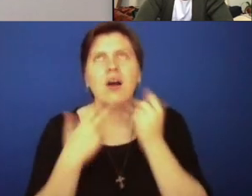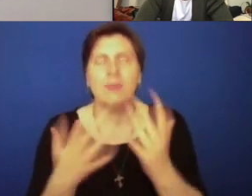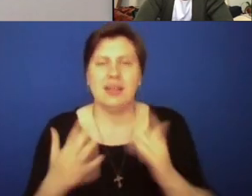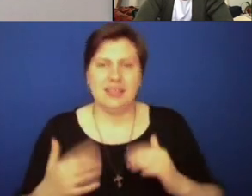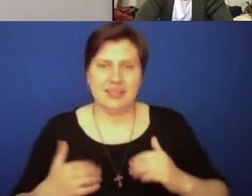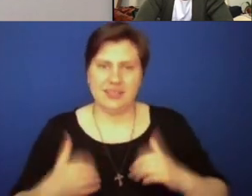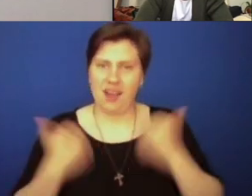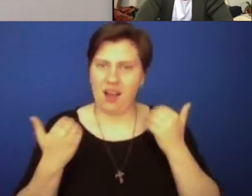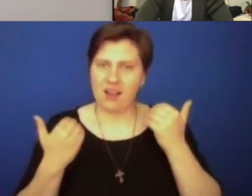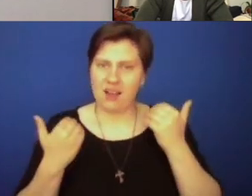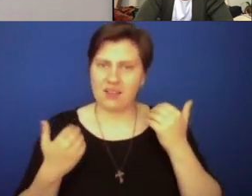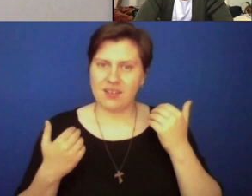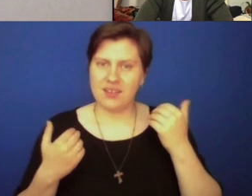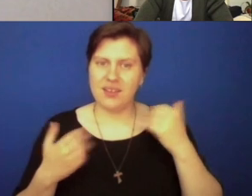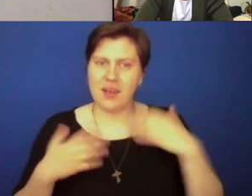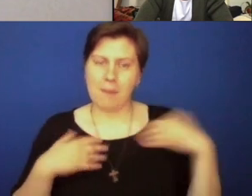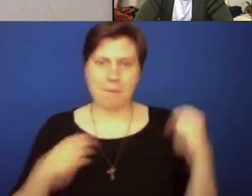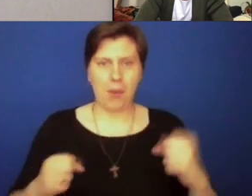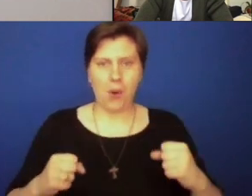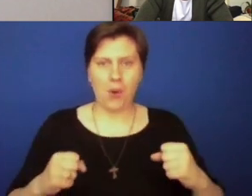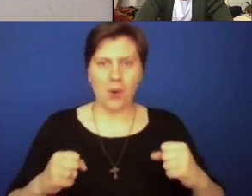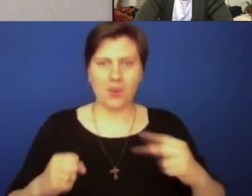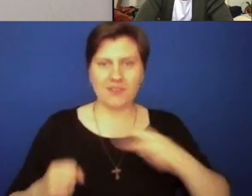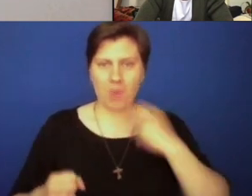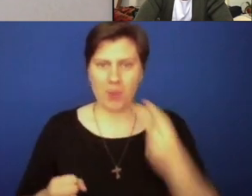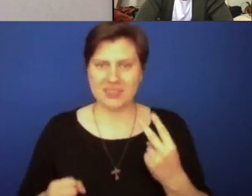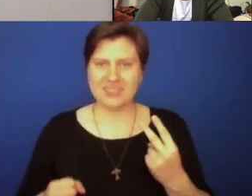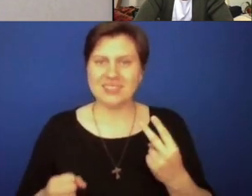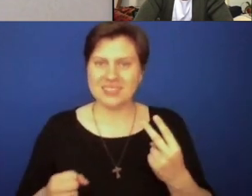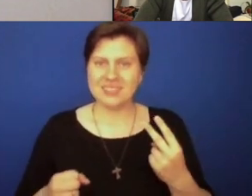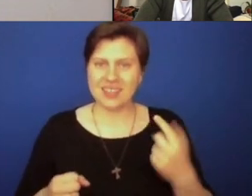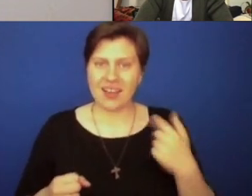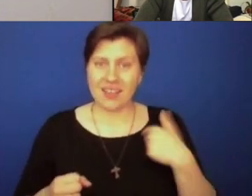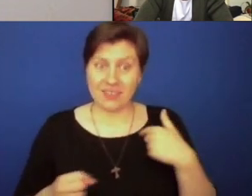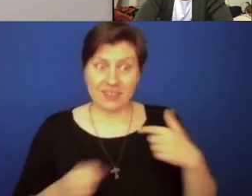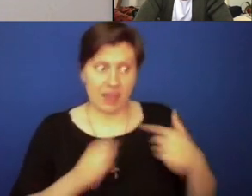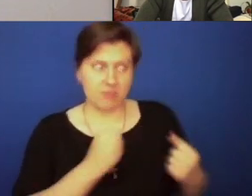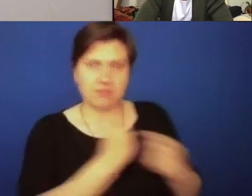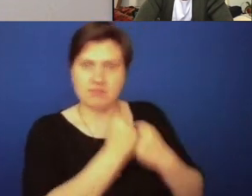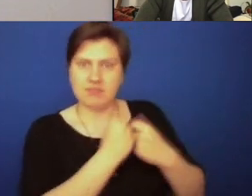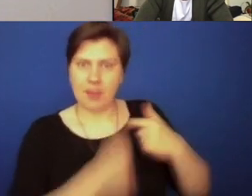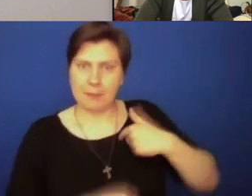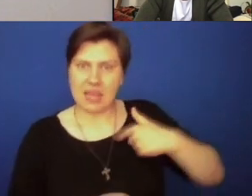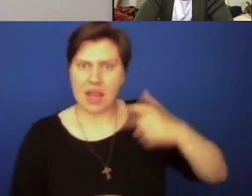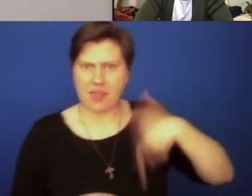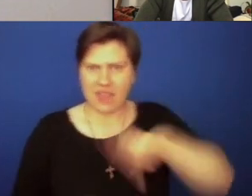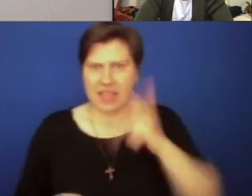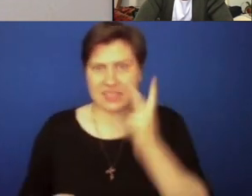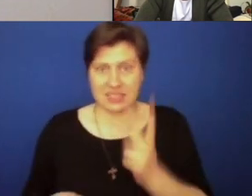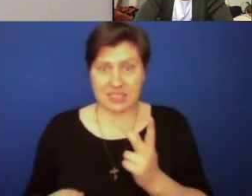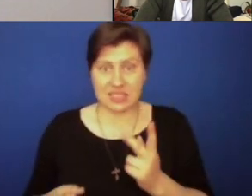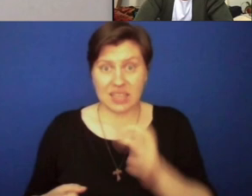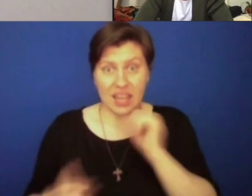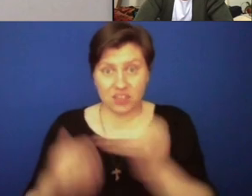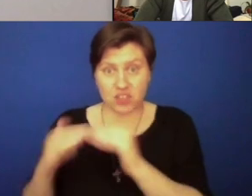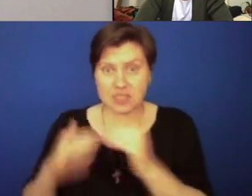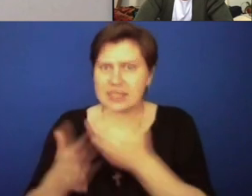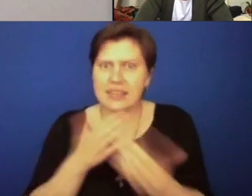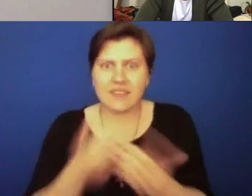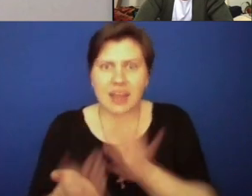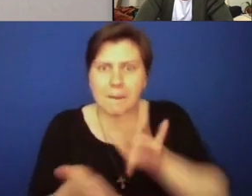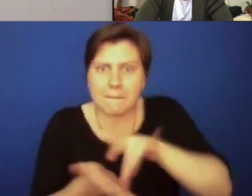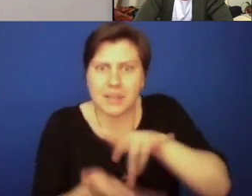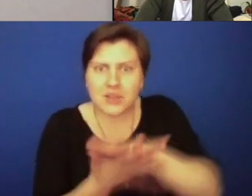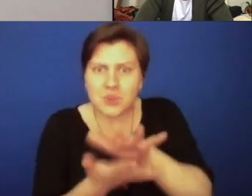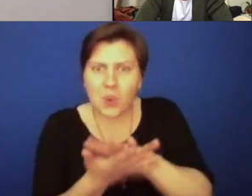many young, bold faces, bold voices that hold me to task. They see injustices, even as young as